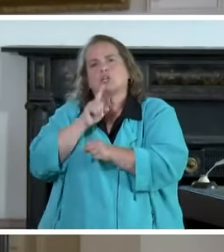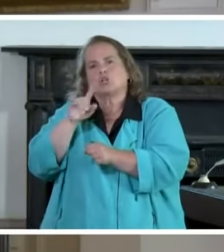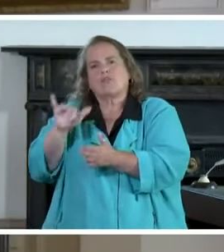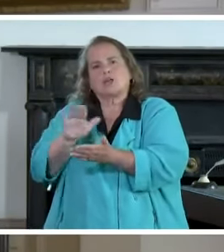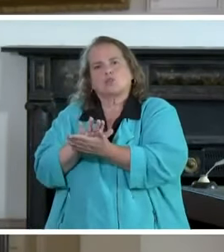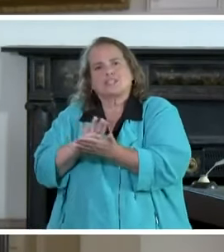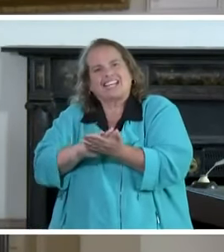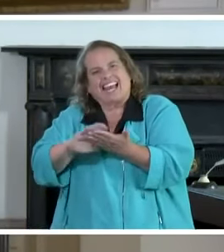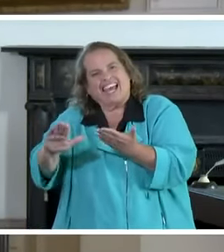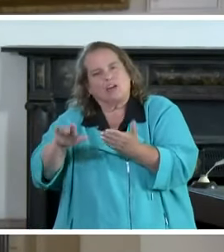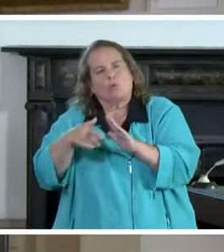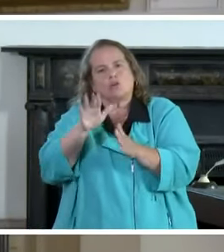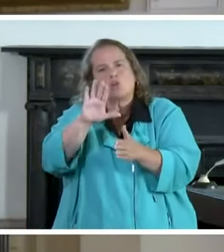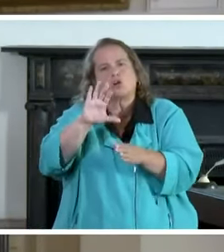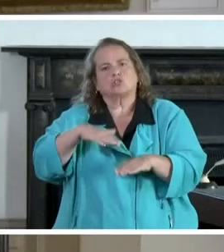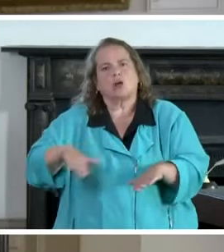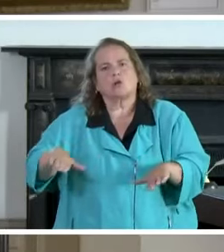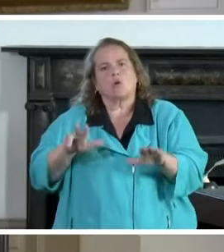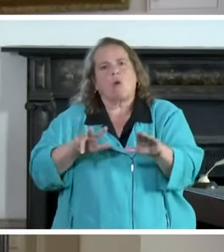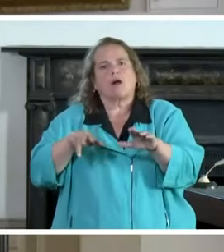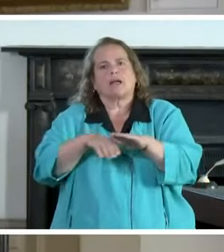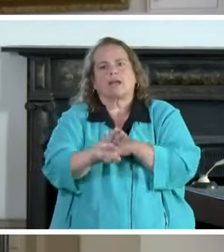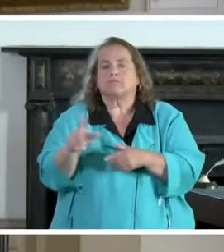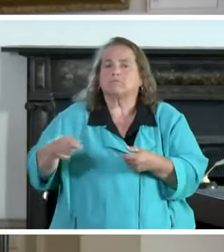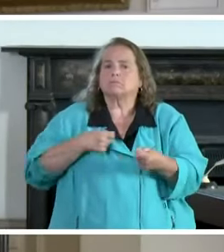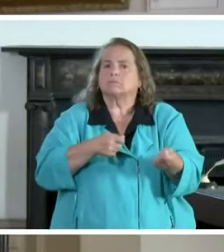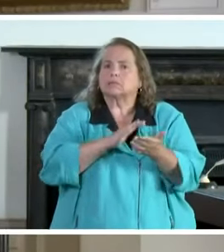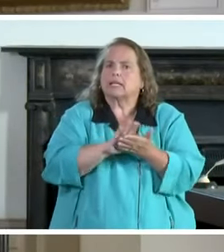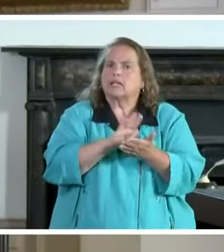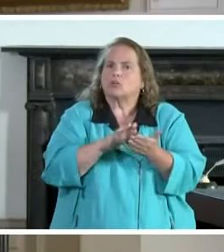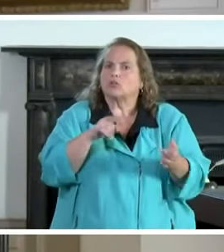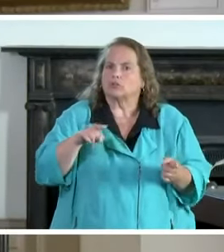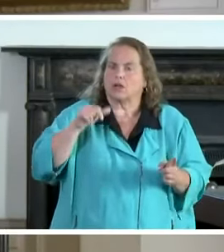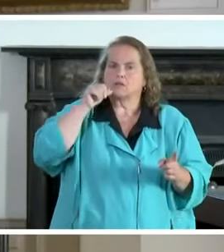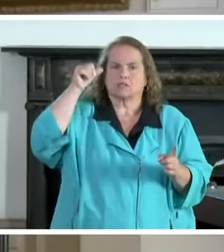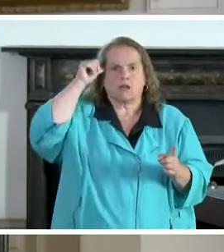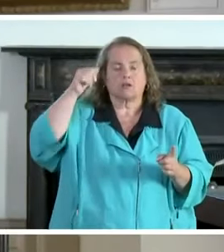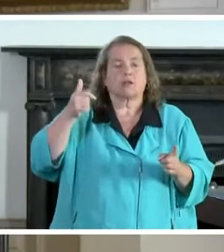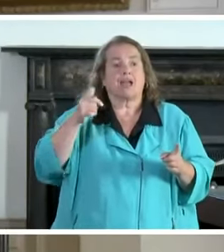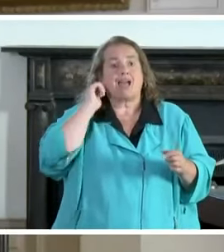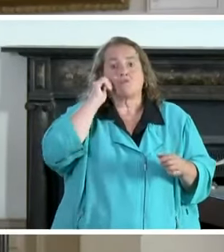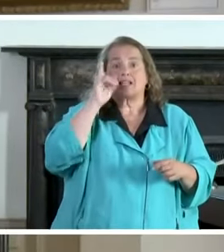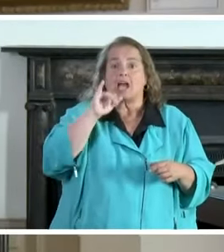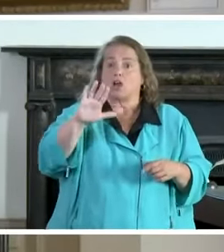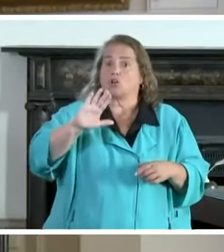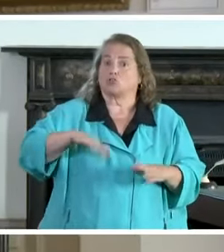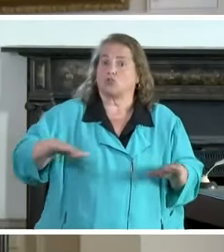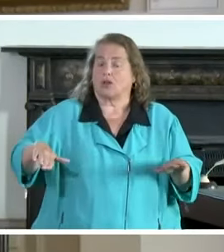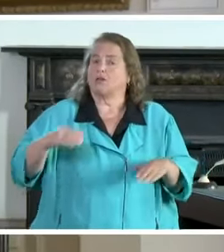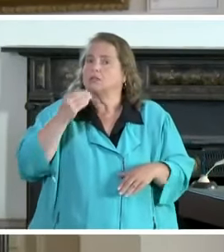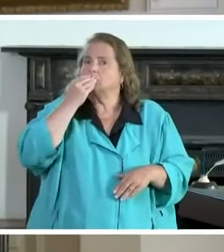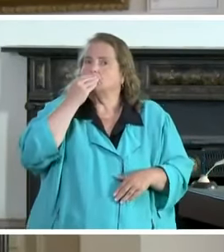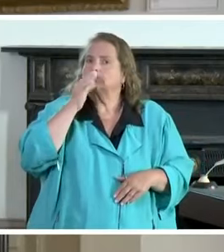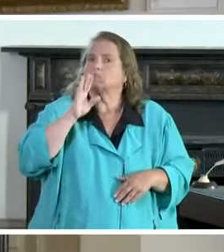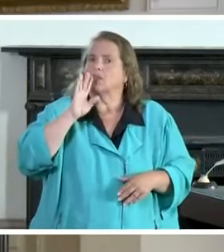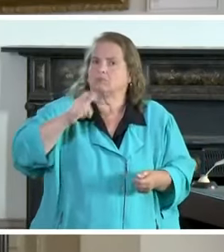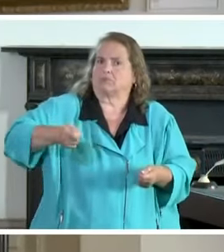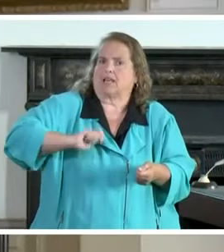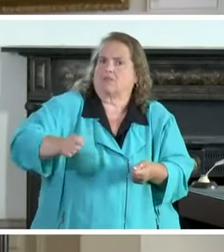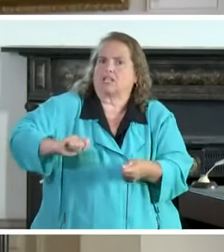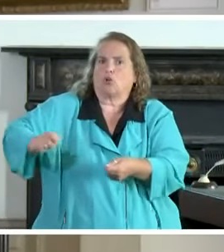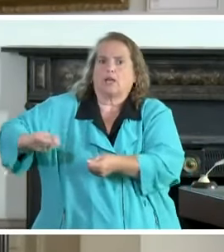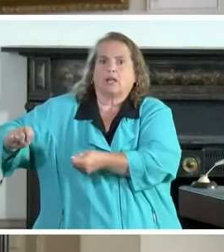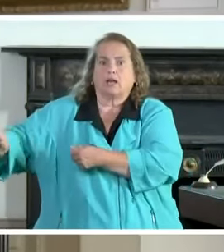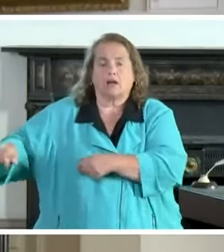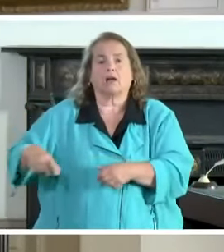clean when your child walks in. We have folks that show up to school every day to make sure that your child gets breakfast and lunch. We have folks that show up